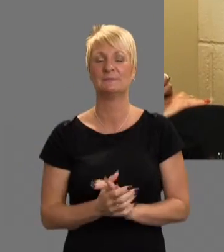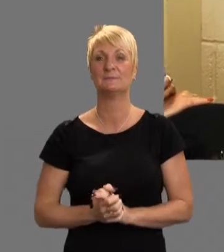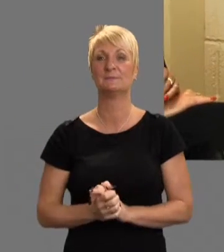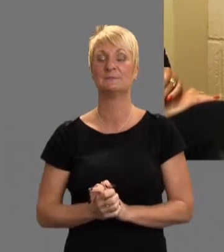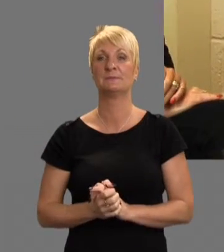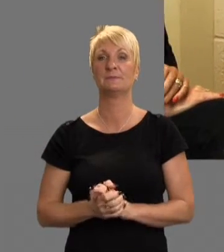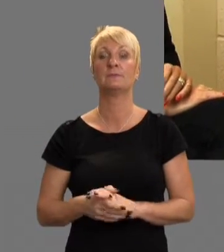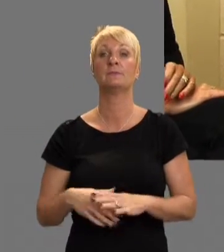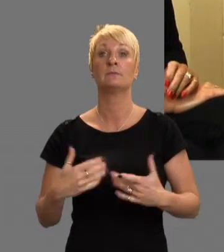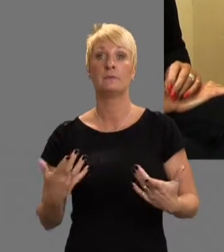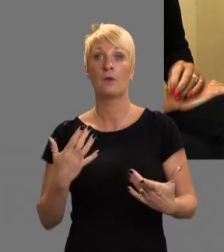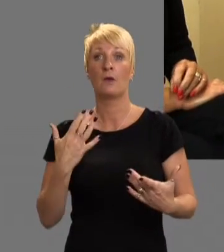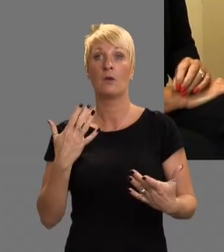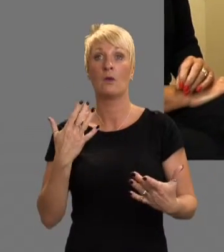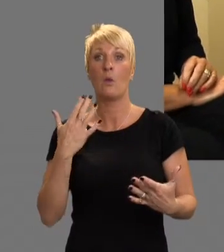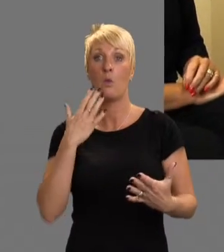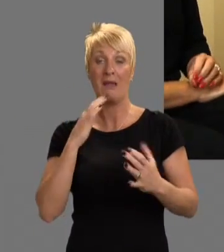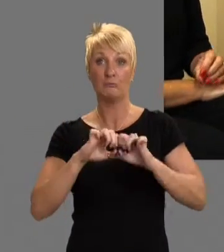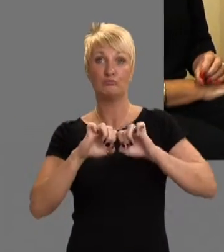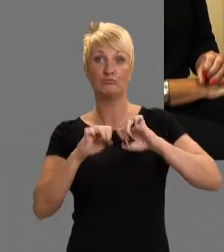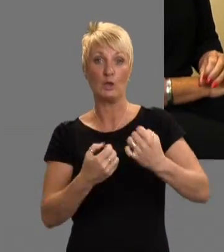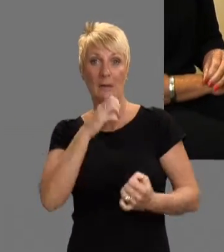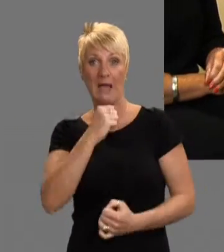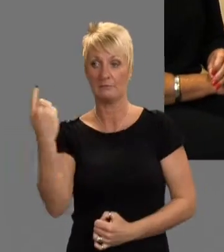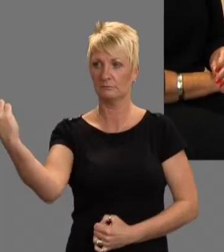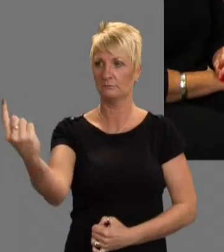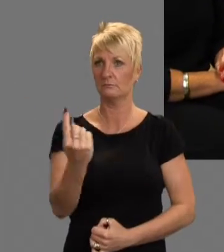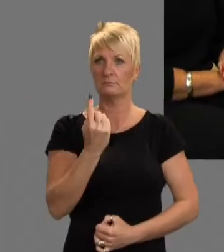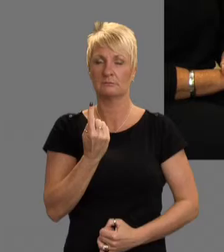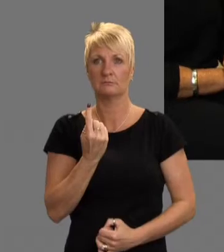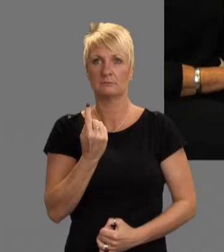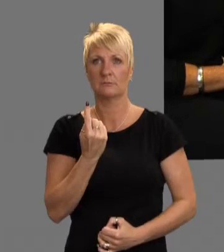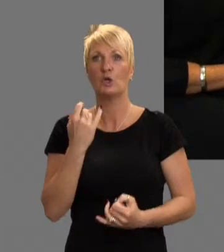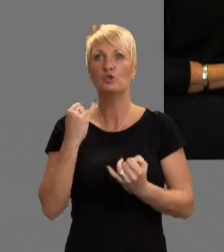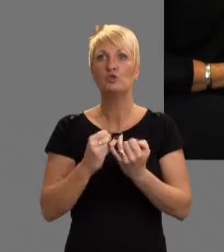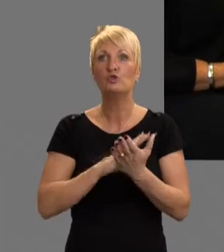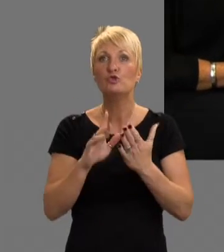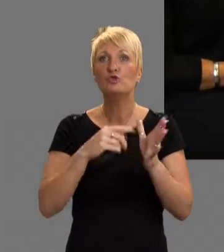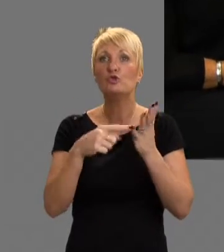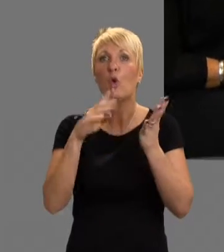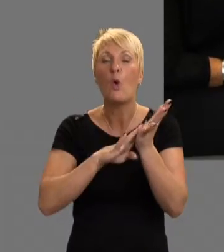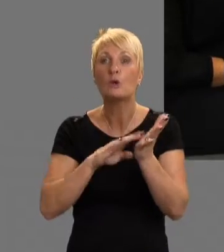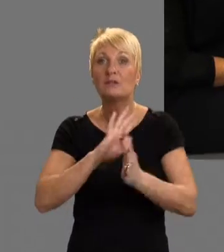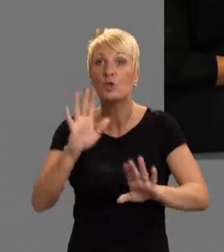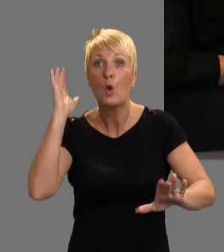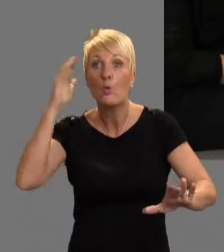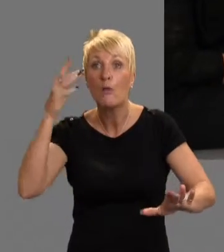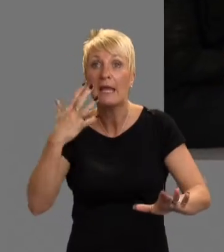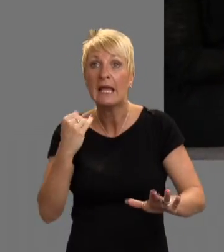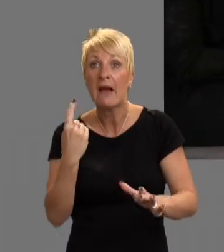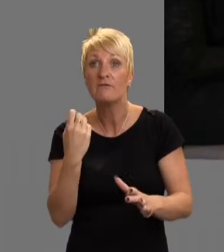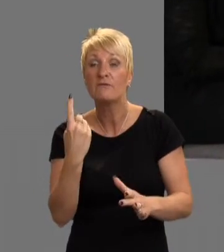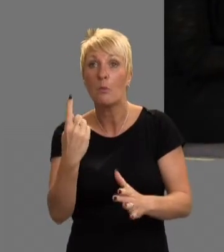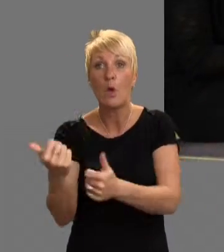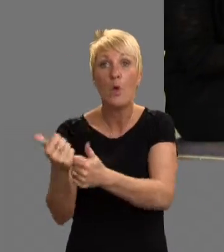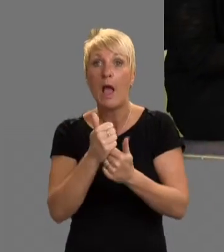Obviously, when I was a breakdown man, Sean, he said, don't worry, don't worry, we've got somebody to